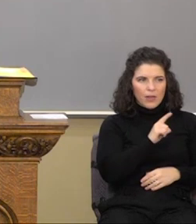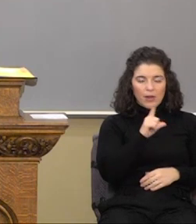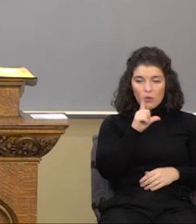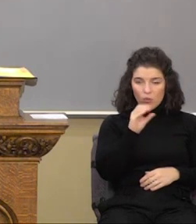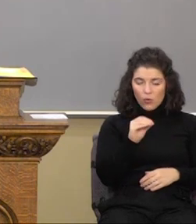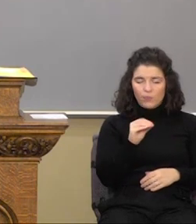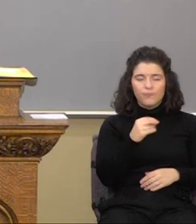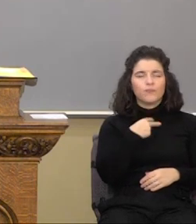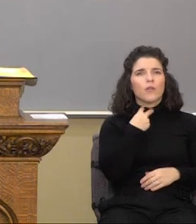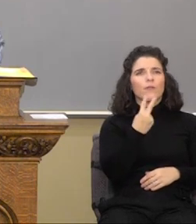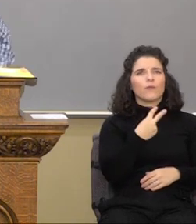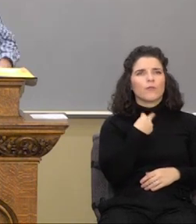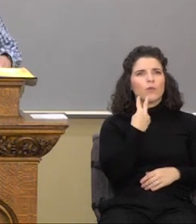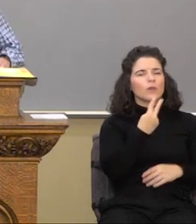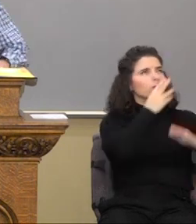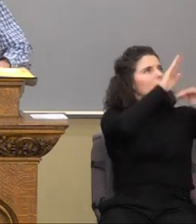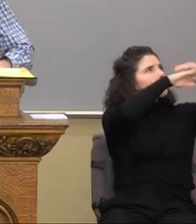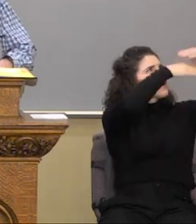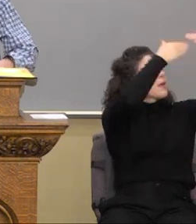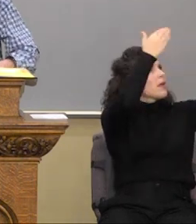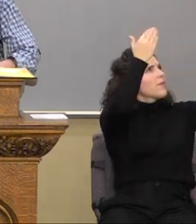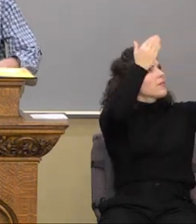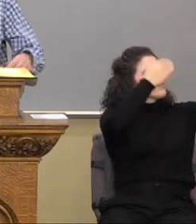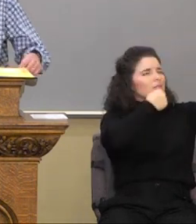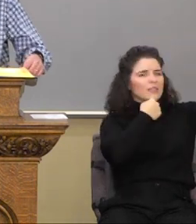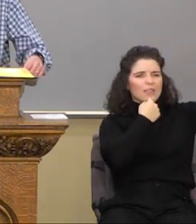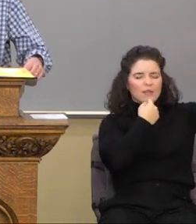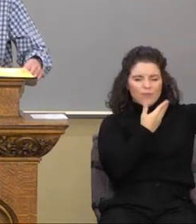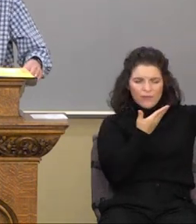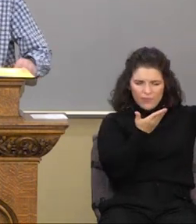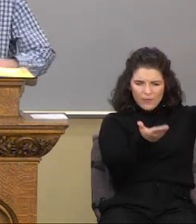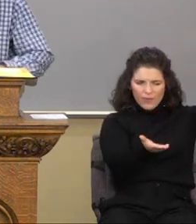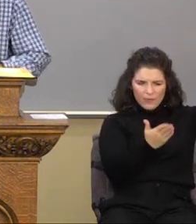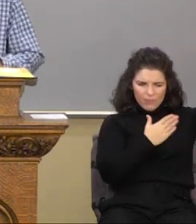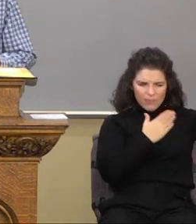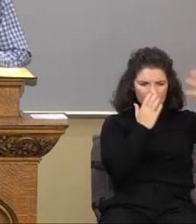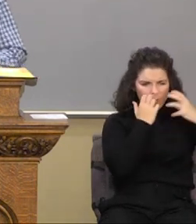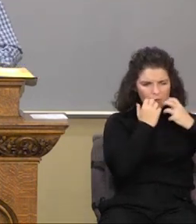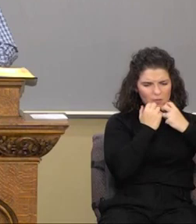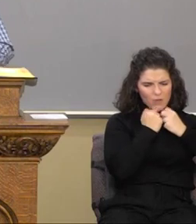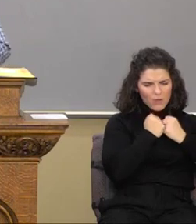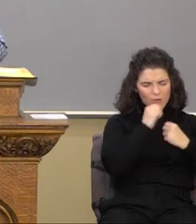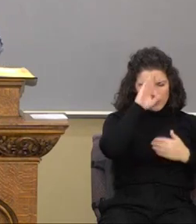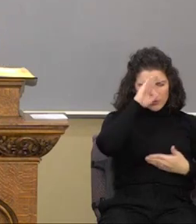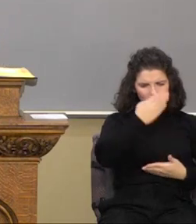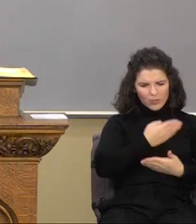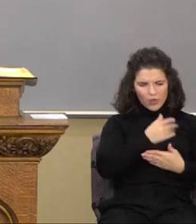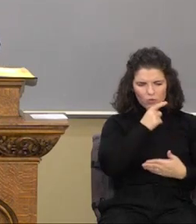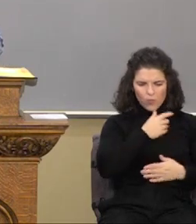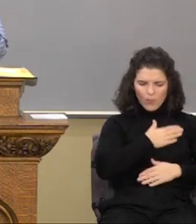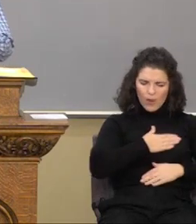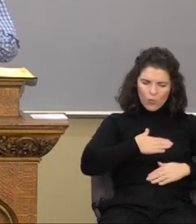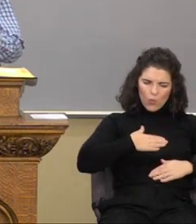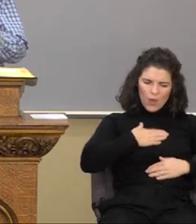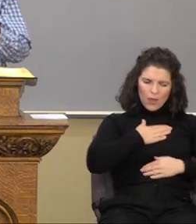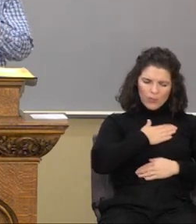beloved son in whom I am well pleased. We've commented on that before. You see